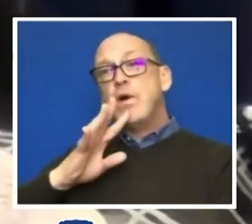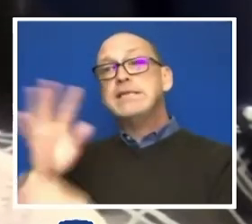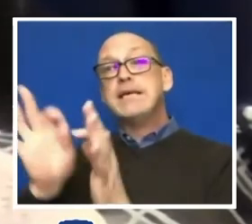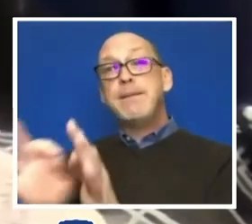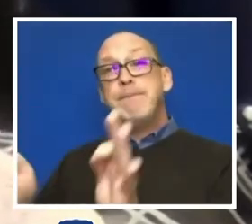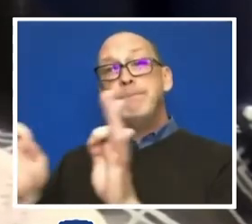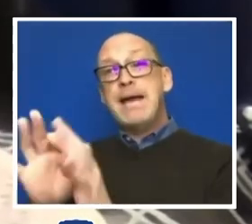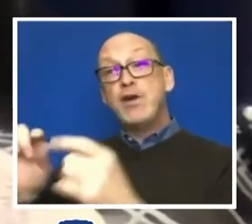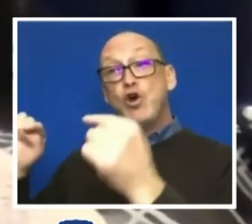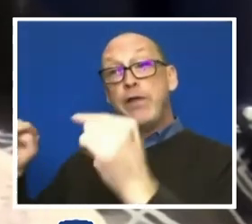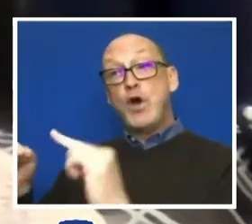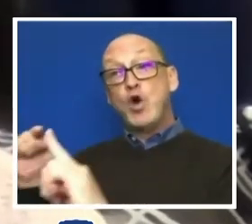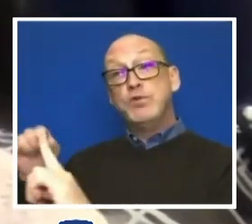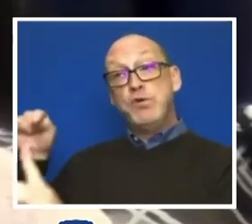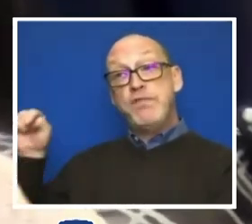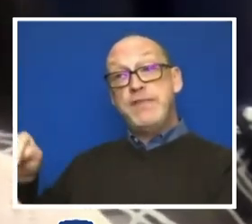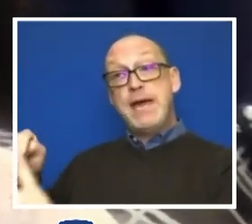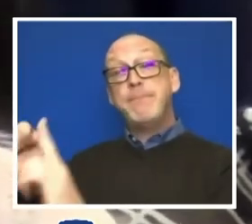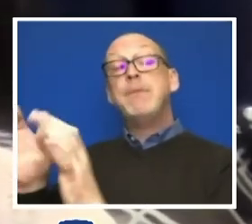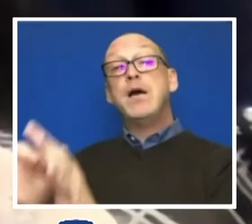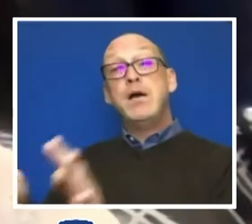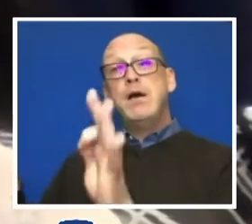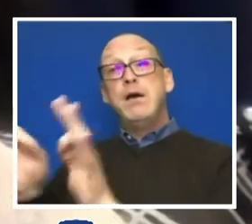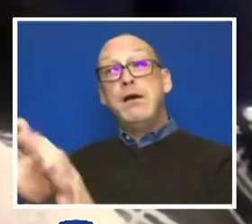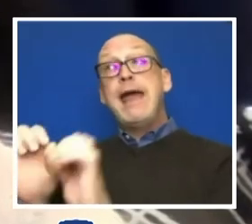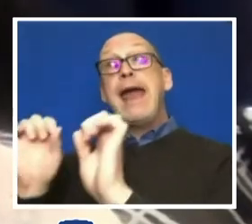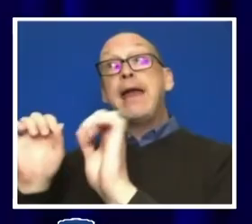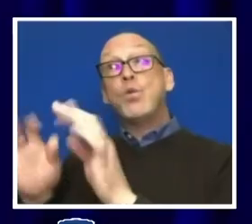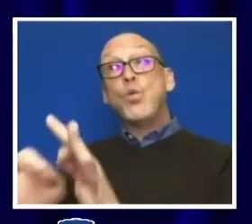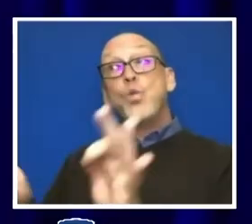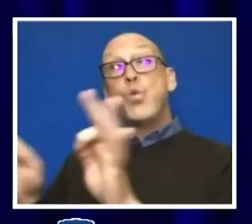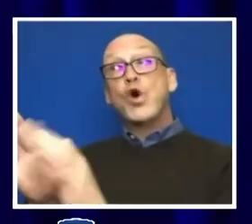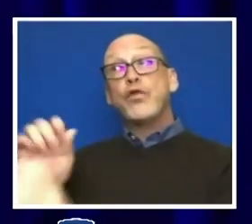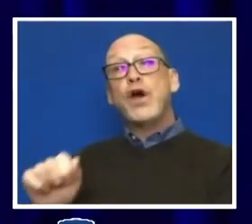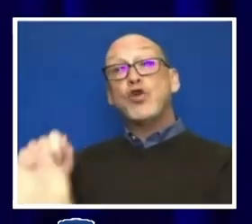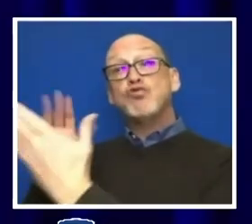significant and it's also worth being addressed. Thank you.